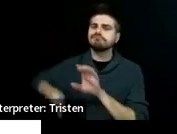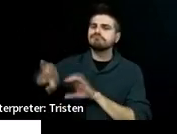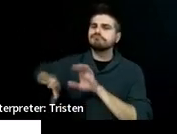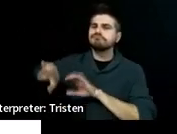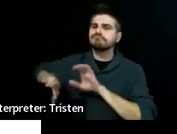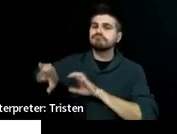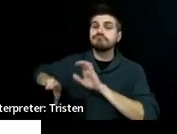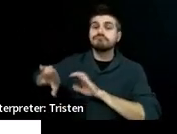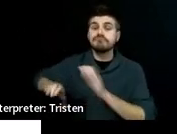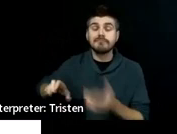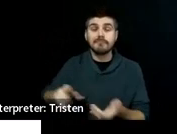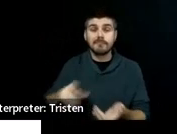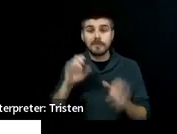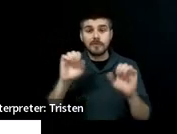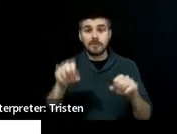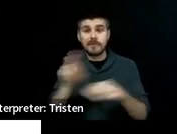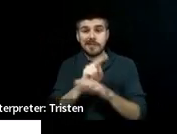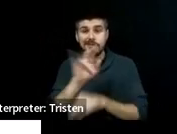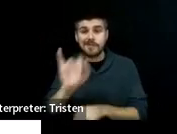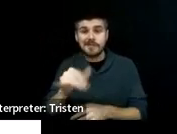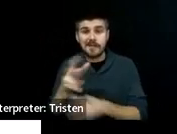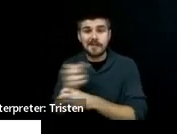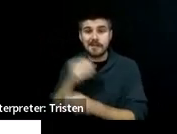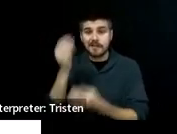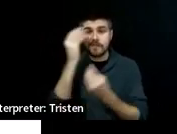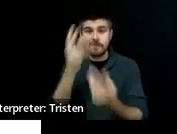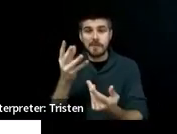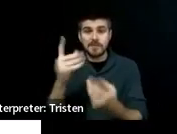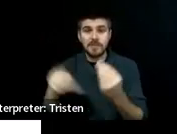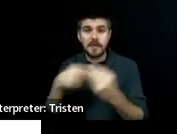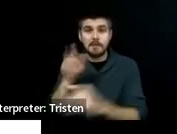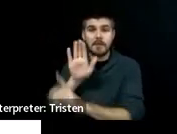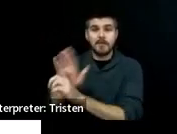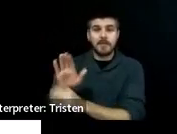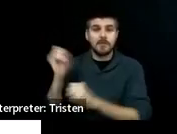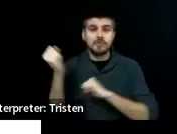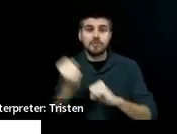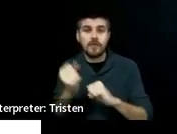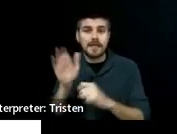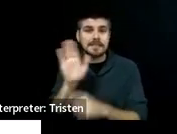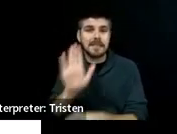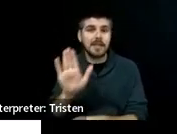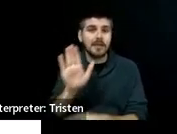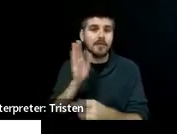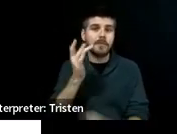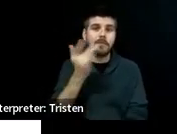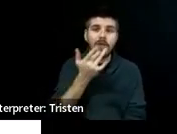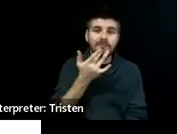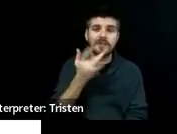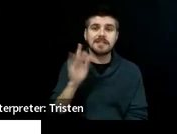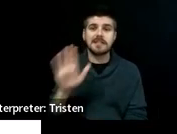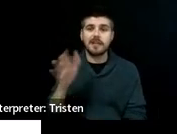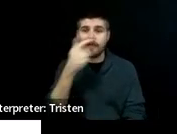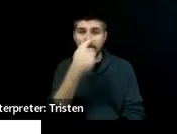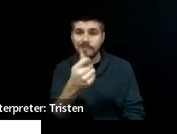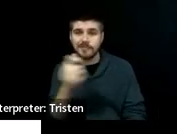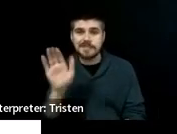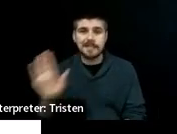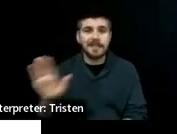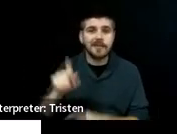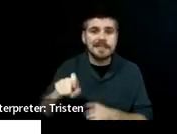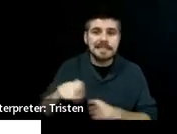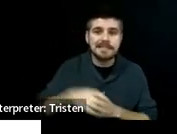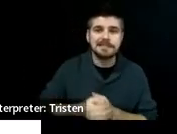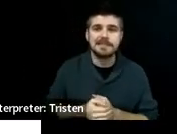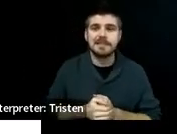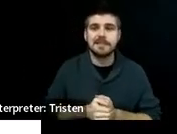regarding their spin, their strengths, preferences, and needs, interests and needs. Additionally,